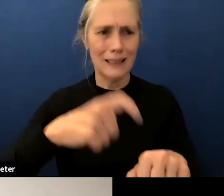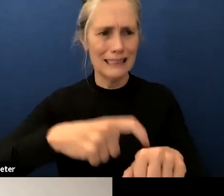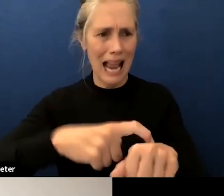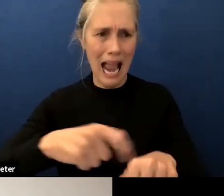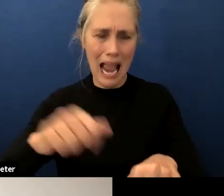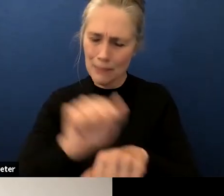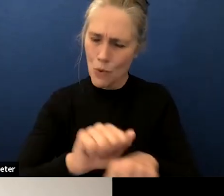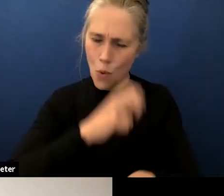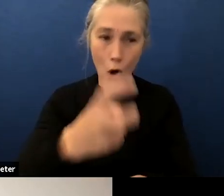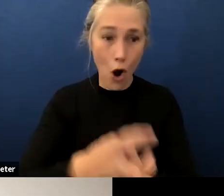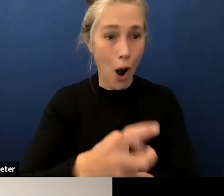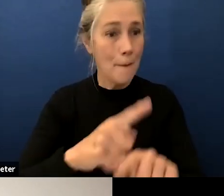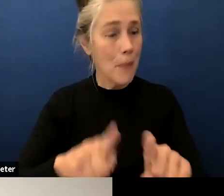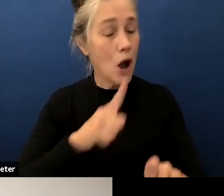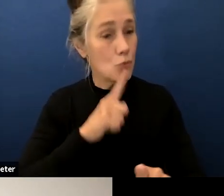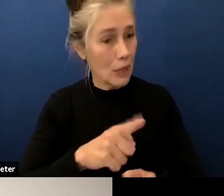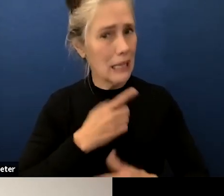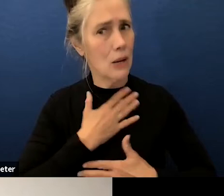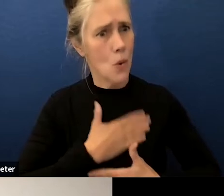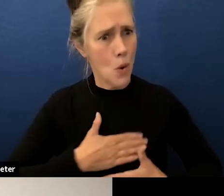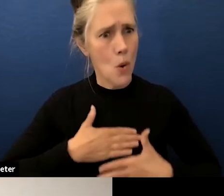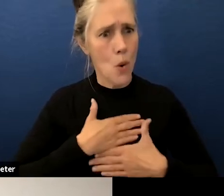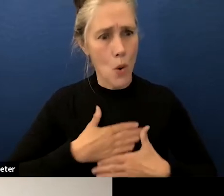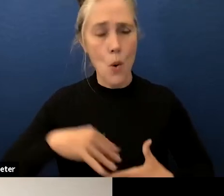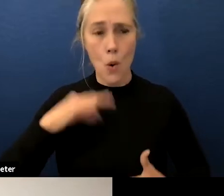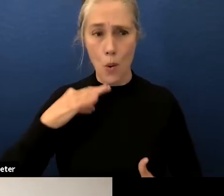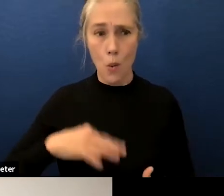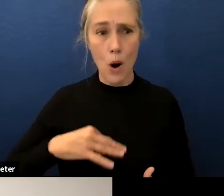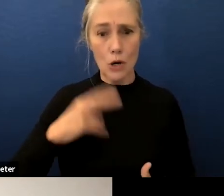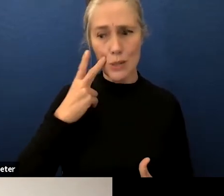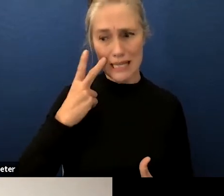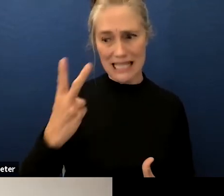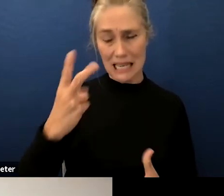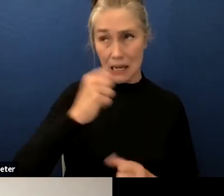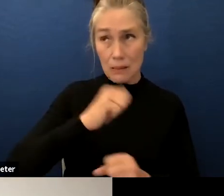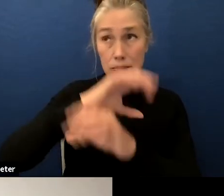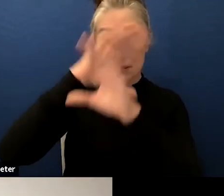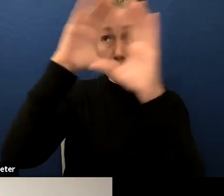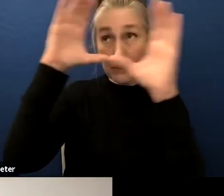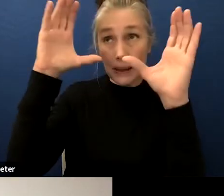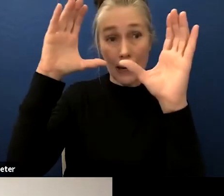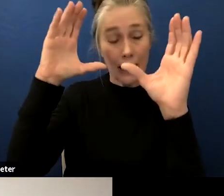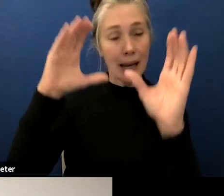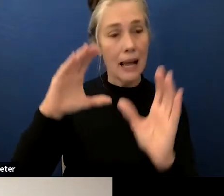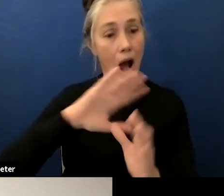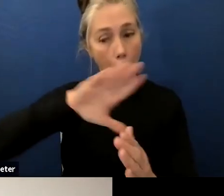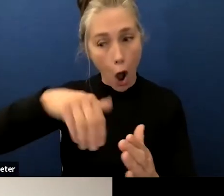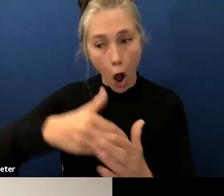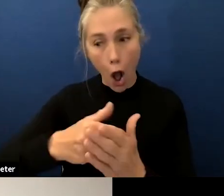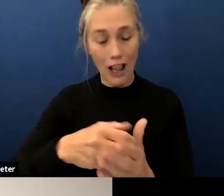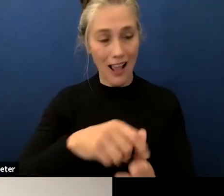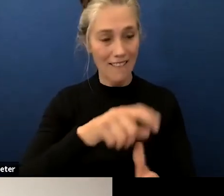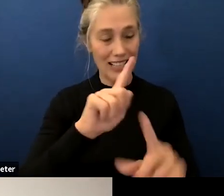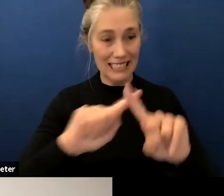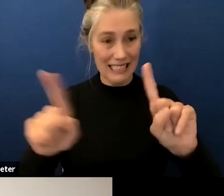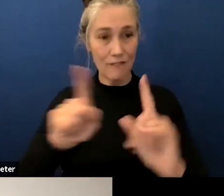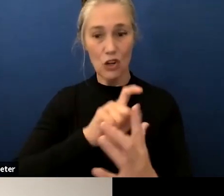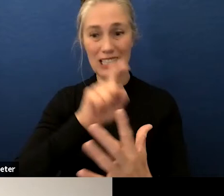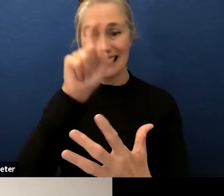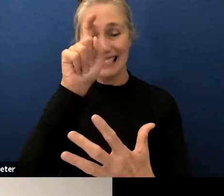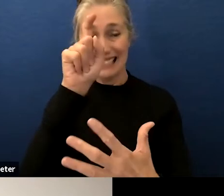the end it is very rewarding to to see how compiling all of the needs and the